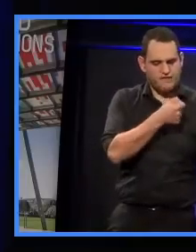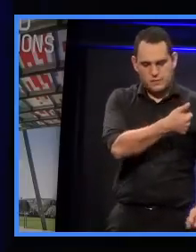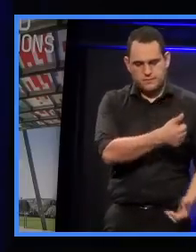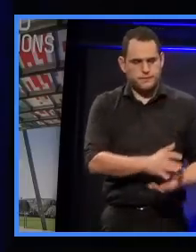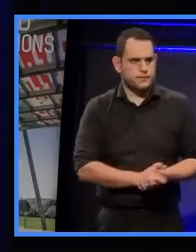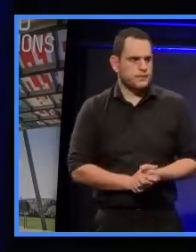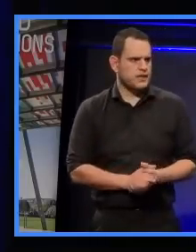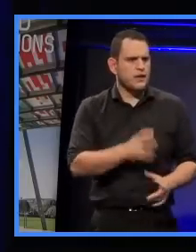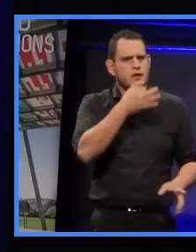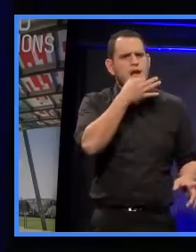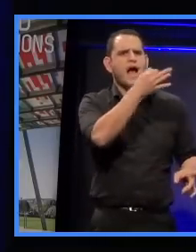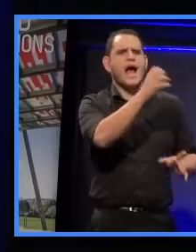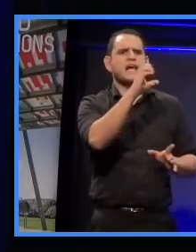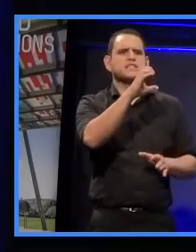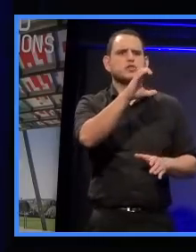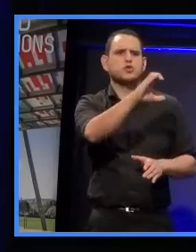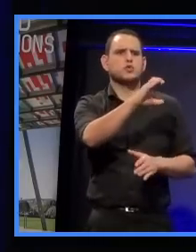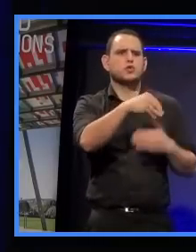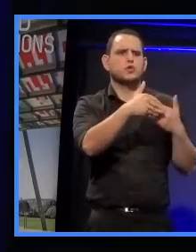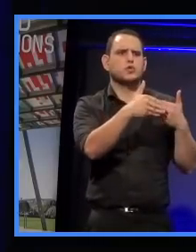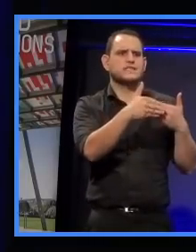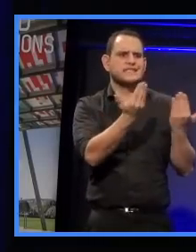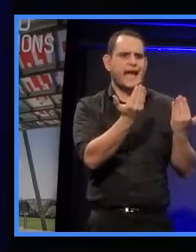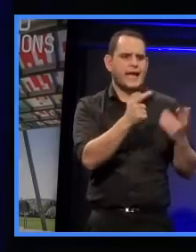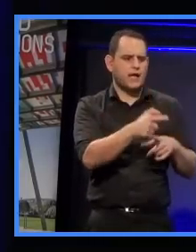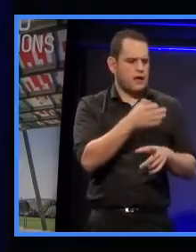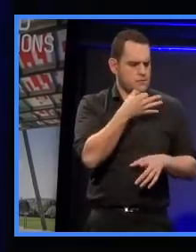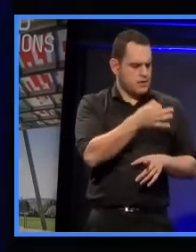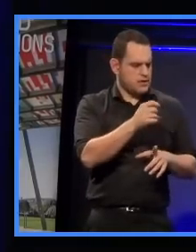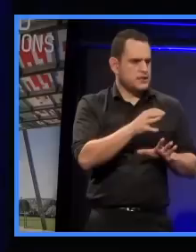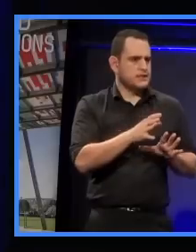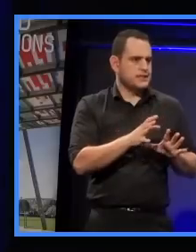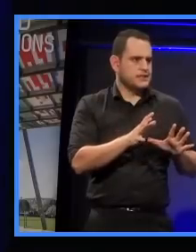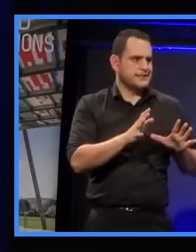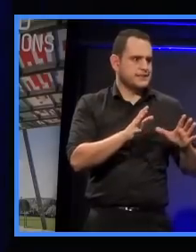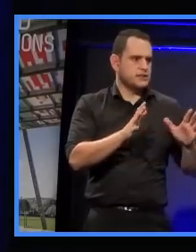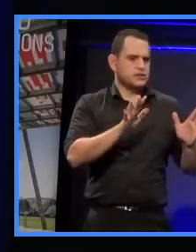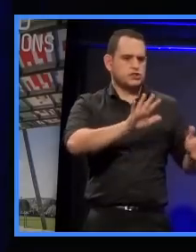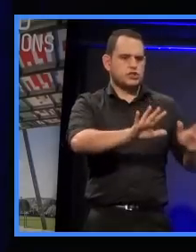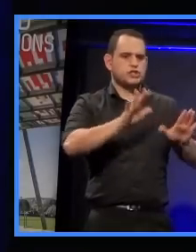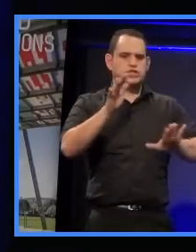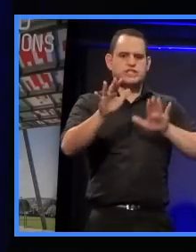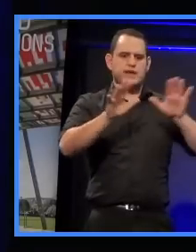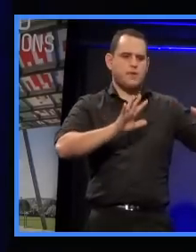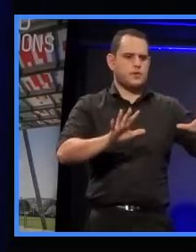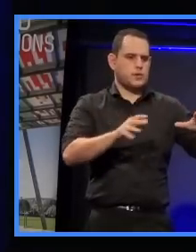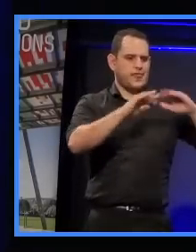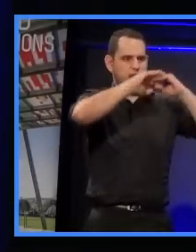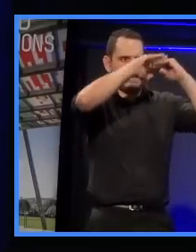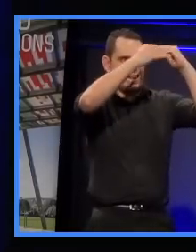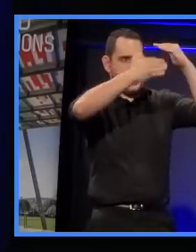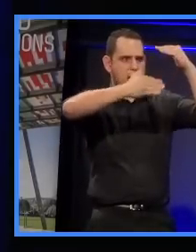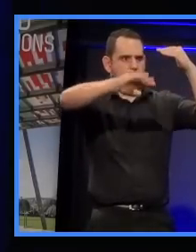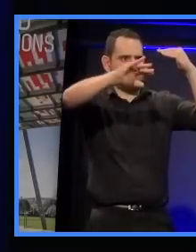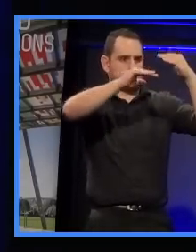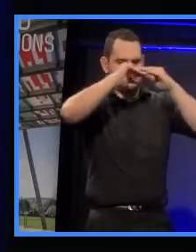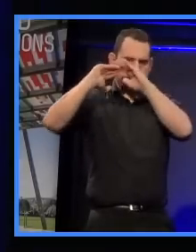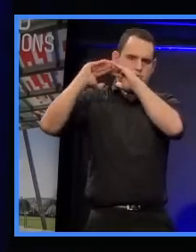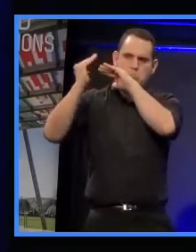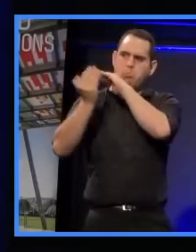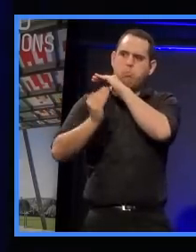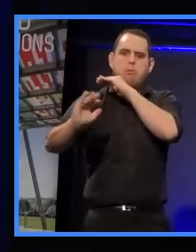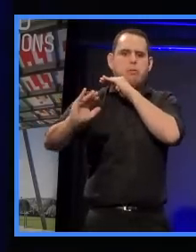Thanks. It's for Chris. I'm interested in the geometry of the clouds that you had hanging up in the ceiling of the